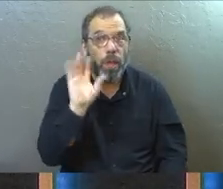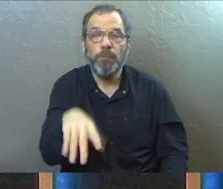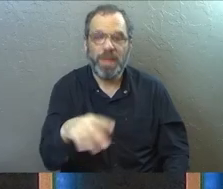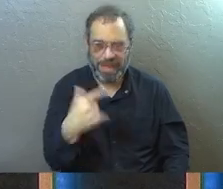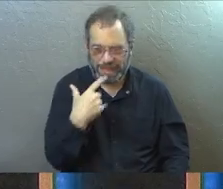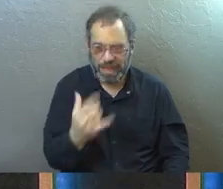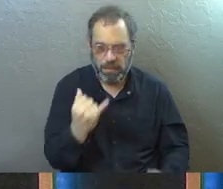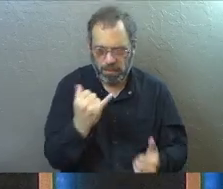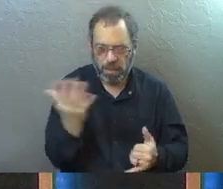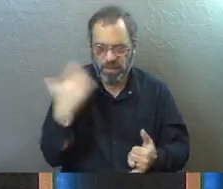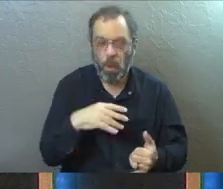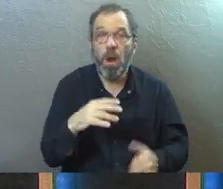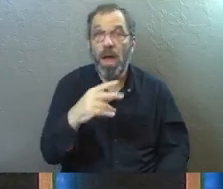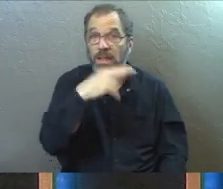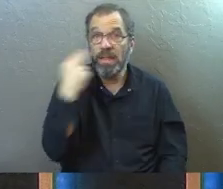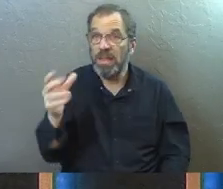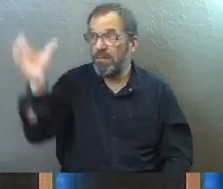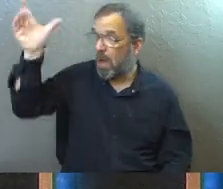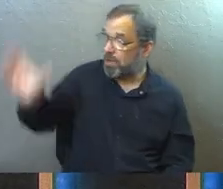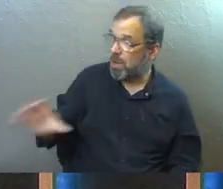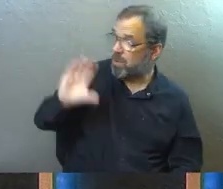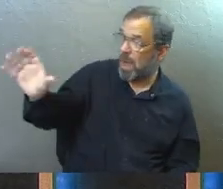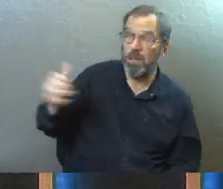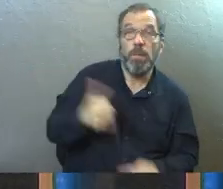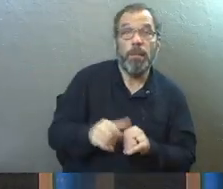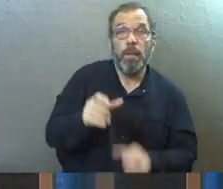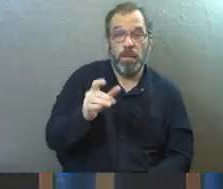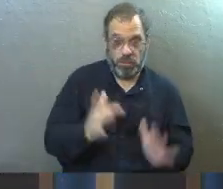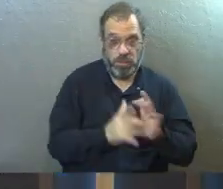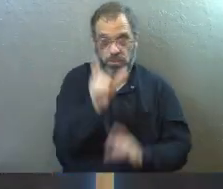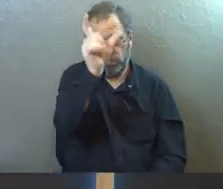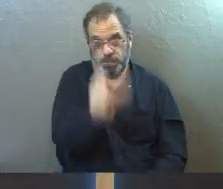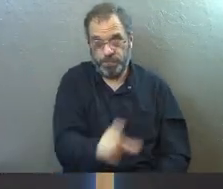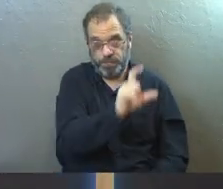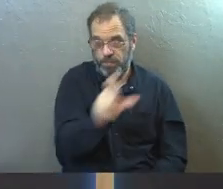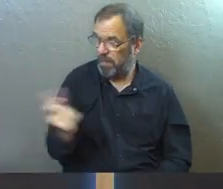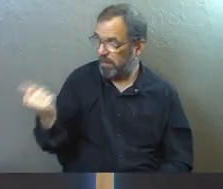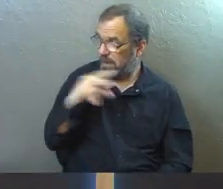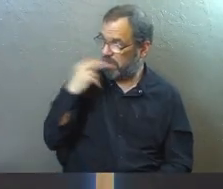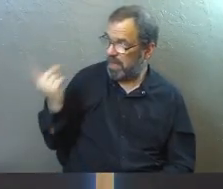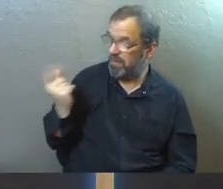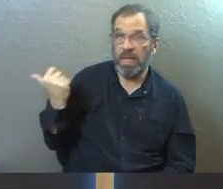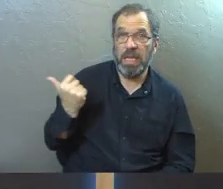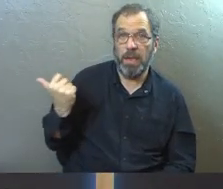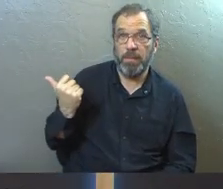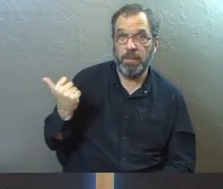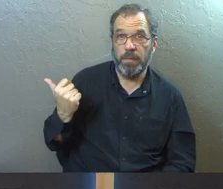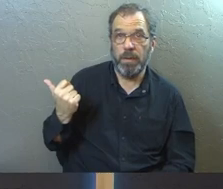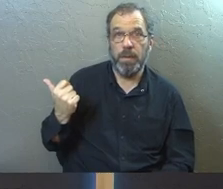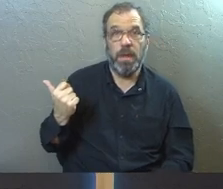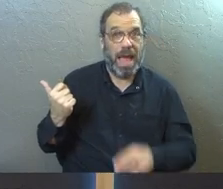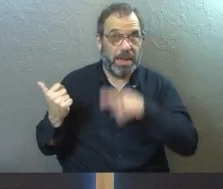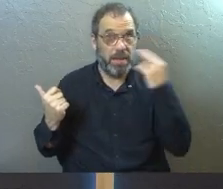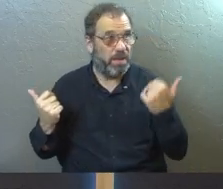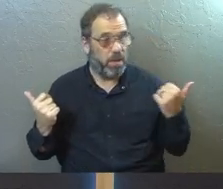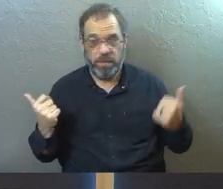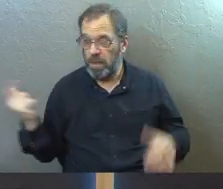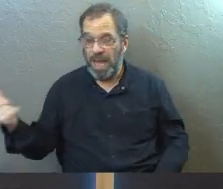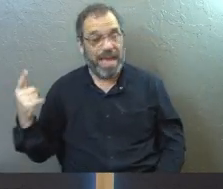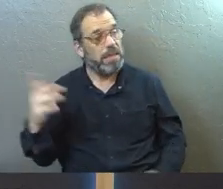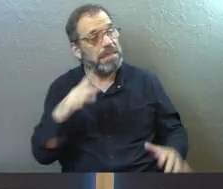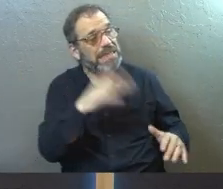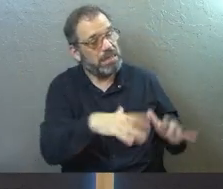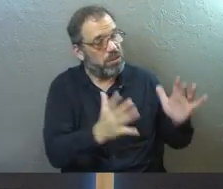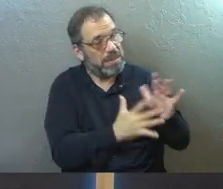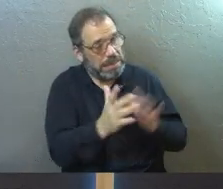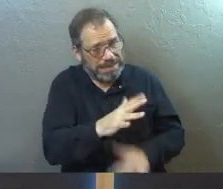and I talked about this before, the thief on the cross. Remember when Jesus was on the cross and there was a thief on the cross next to him. And the thief reached out to